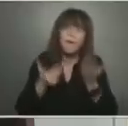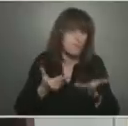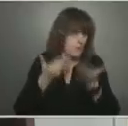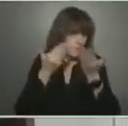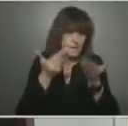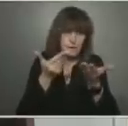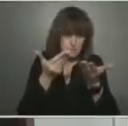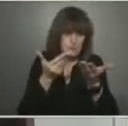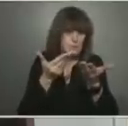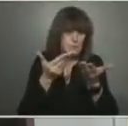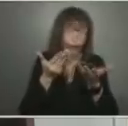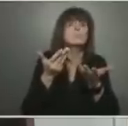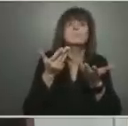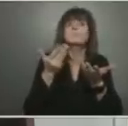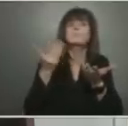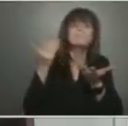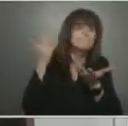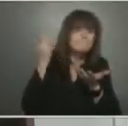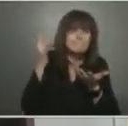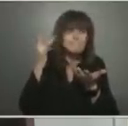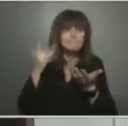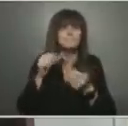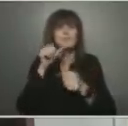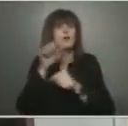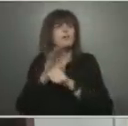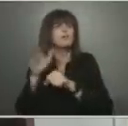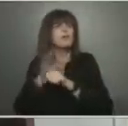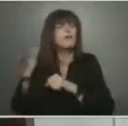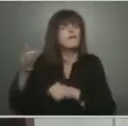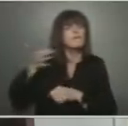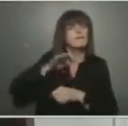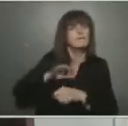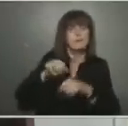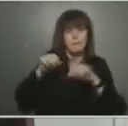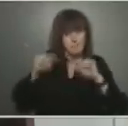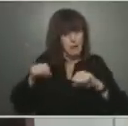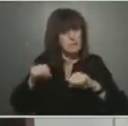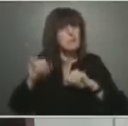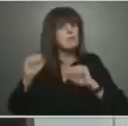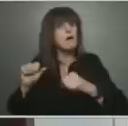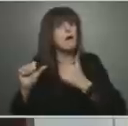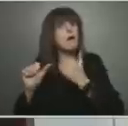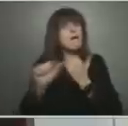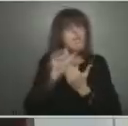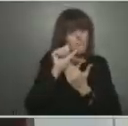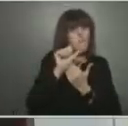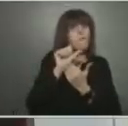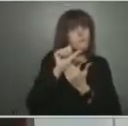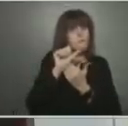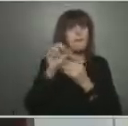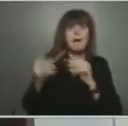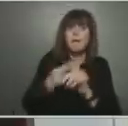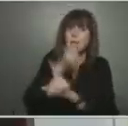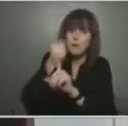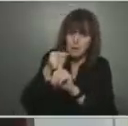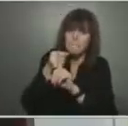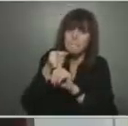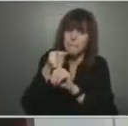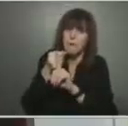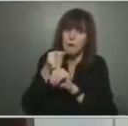benefit, potential harm, and system implications of overuse, they include